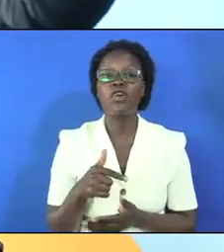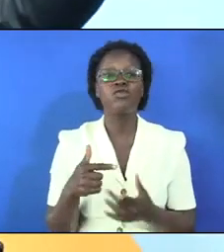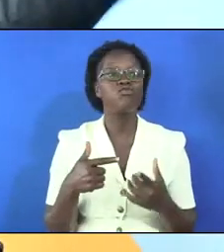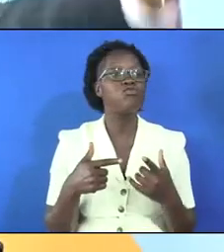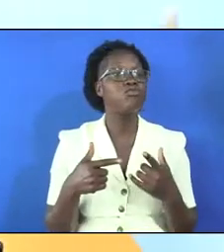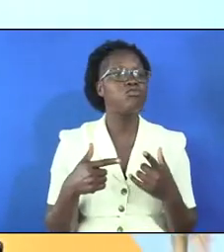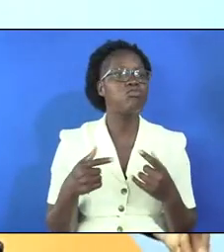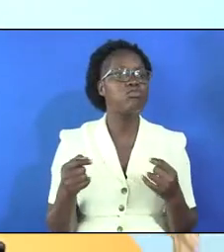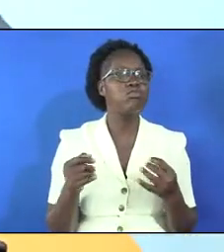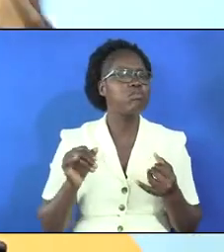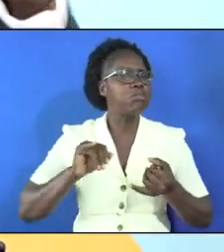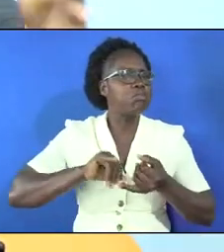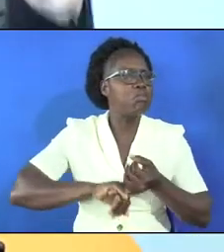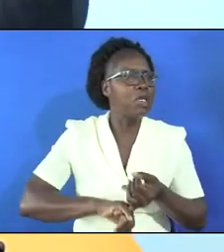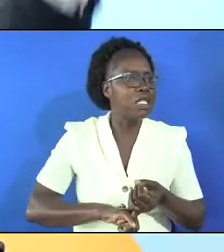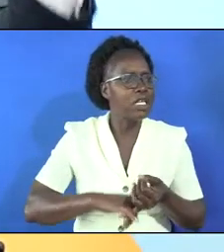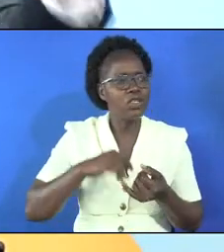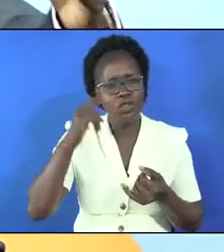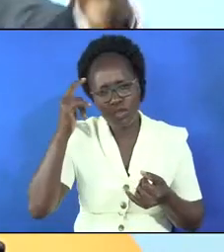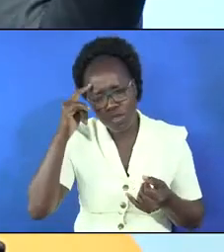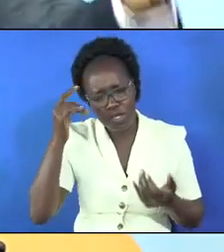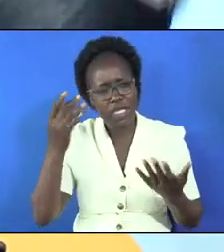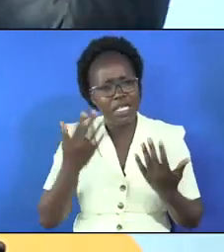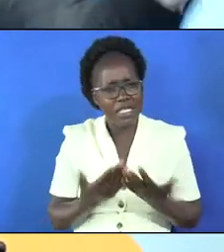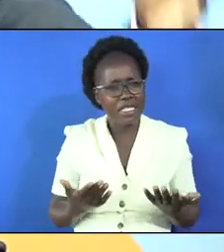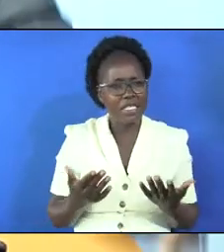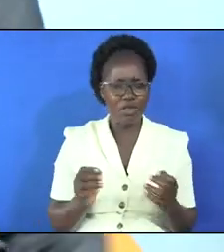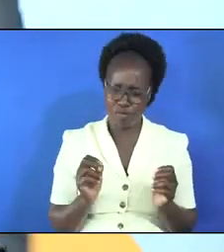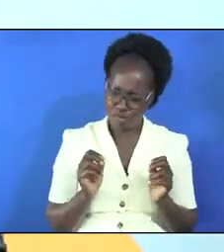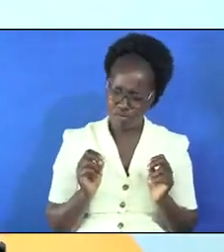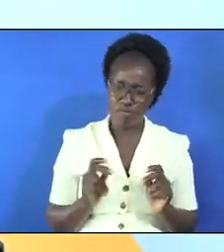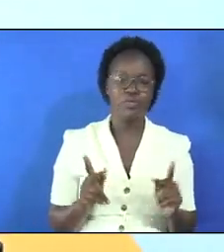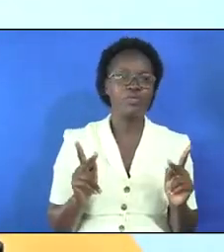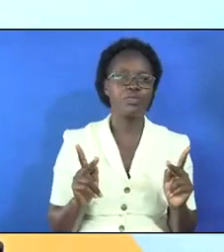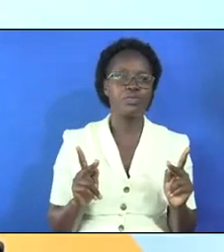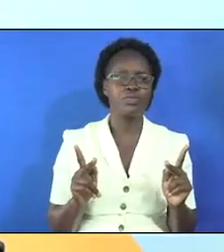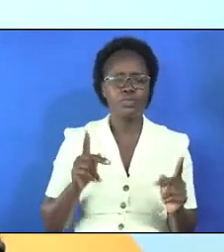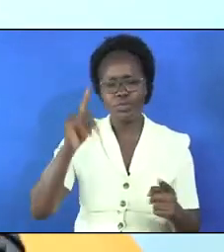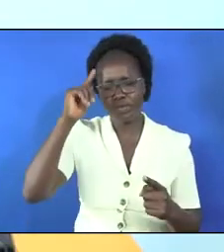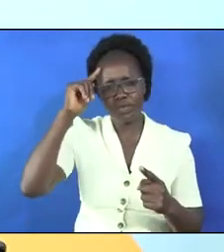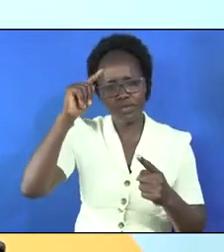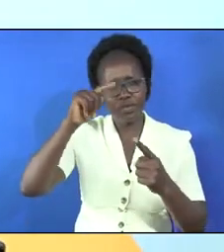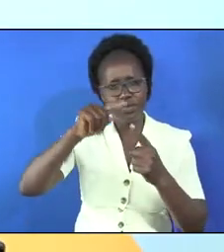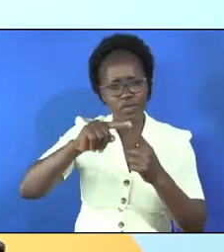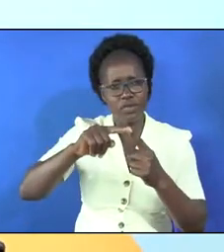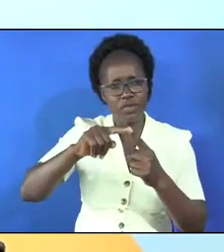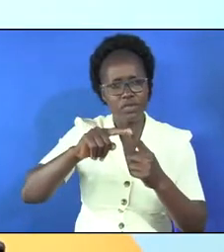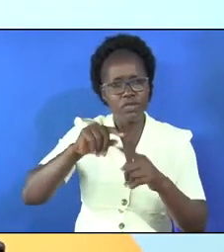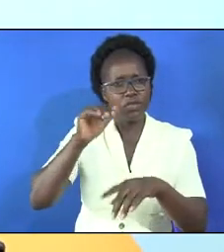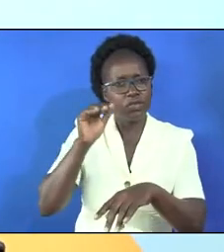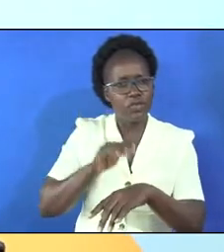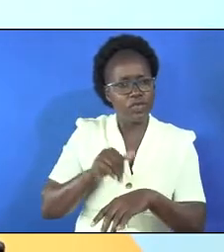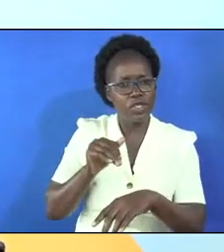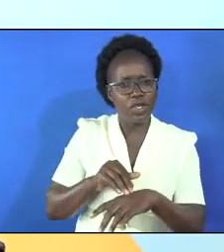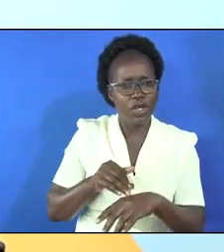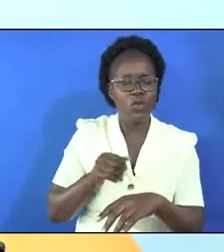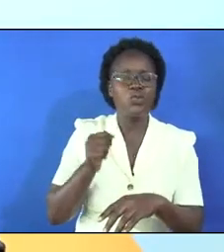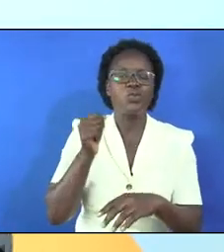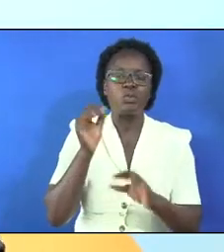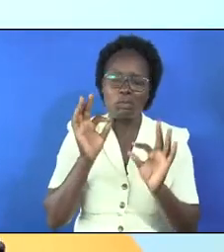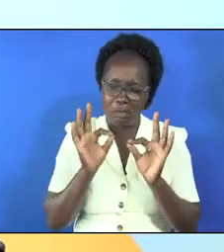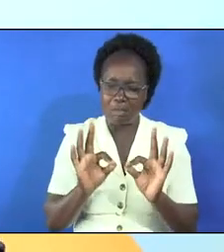got married and you thought things will be very good until you are calling each other honey